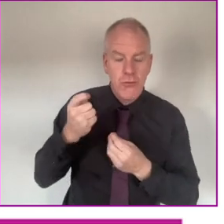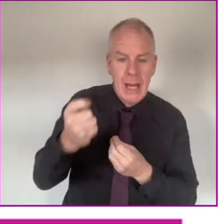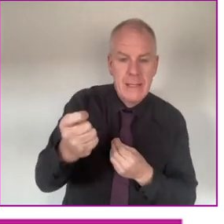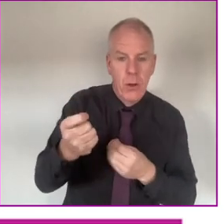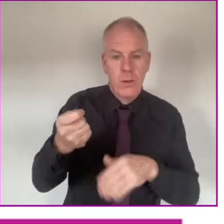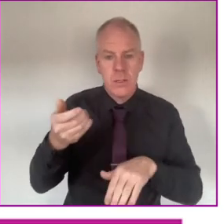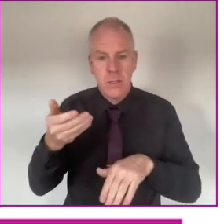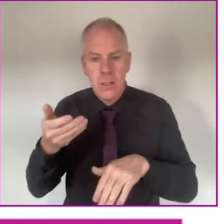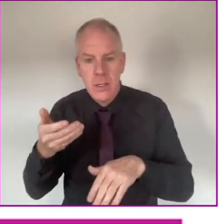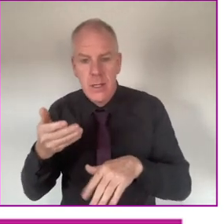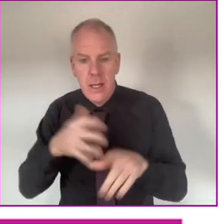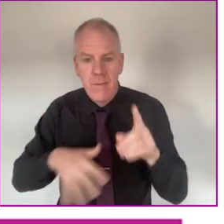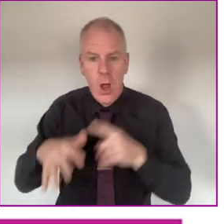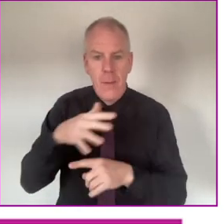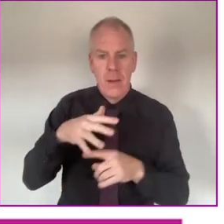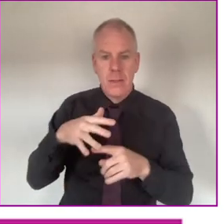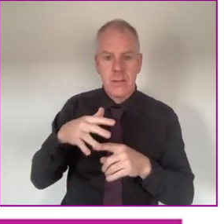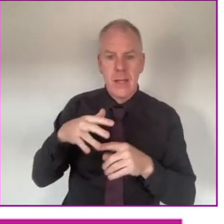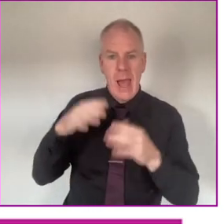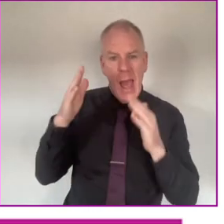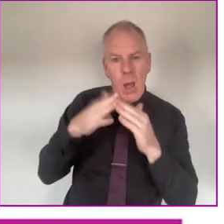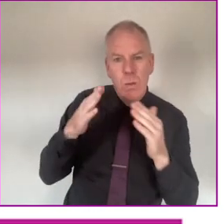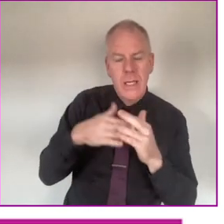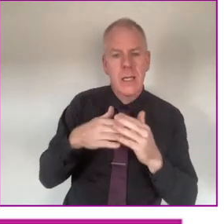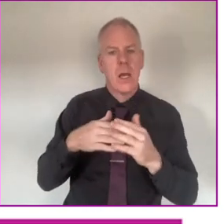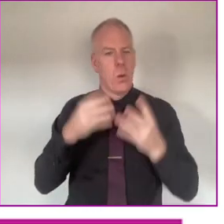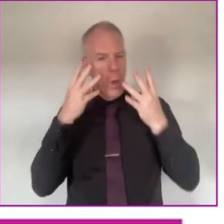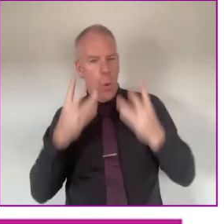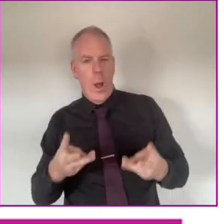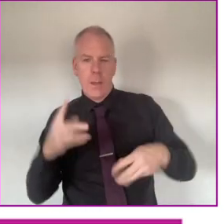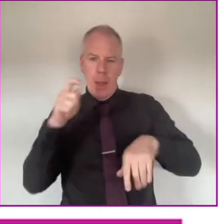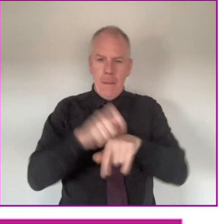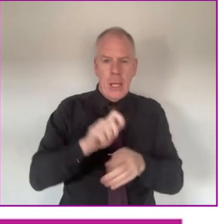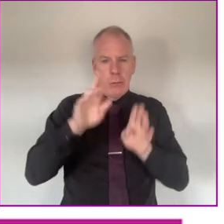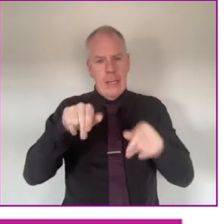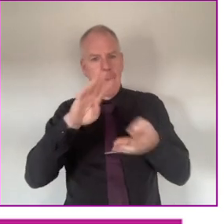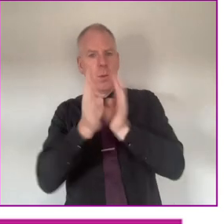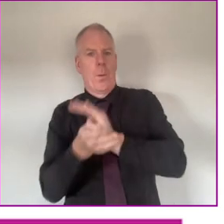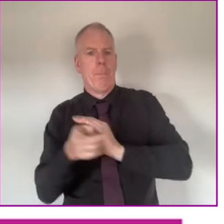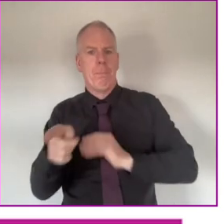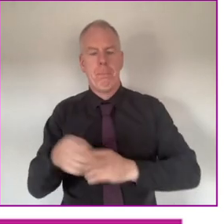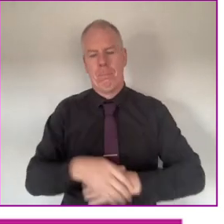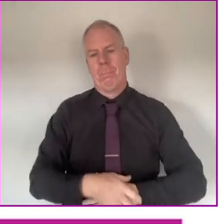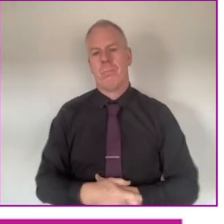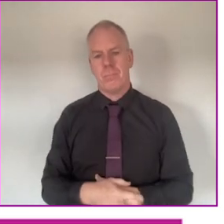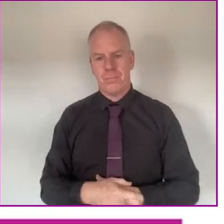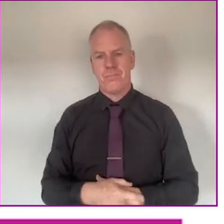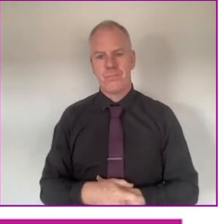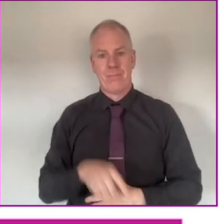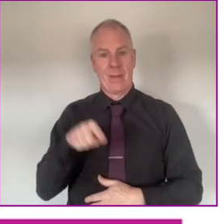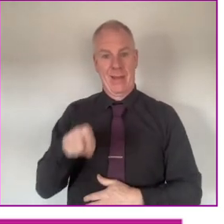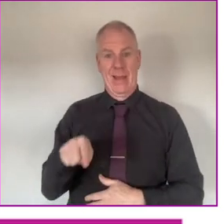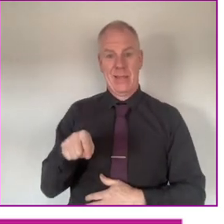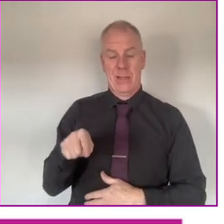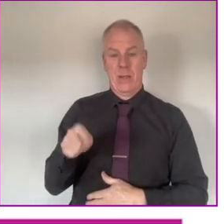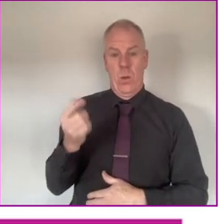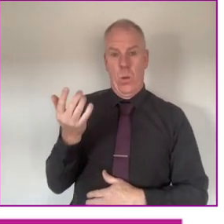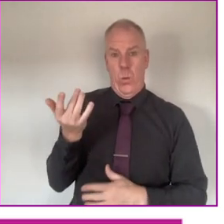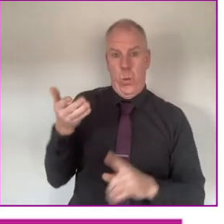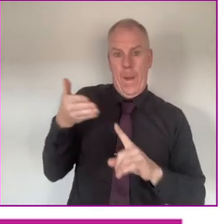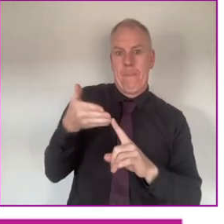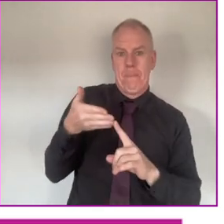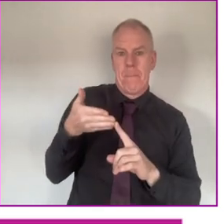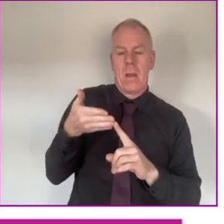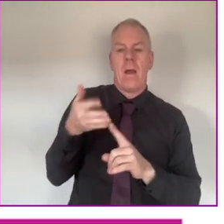and much more. We want to be the best people we can be. And this is